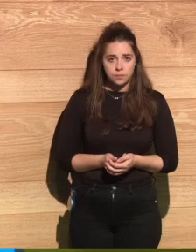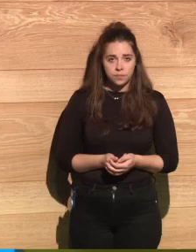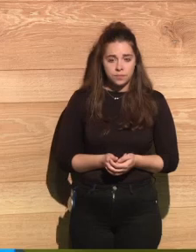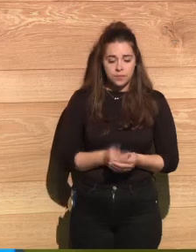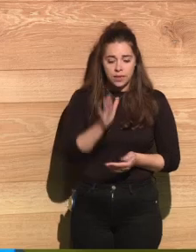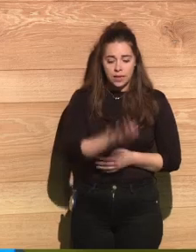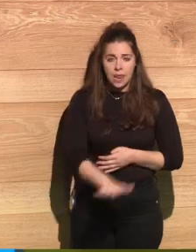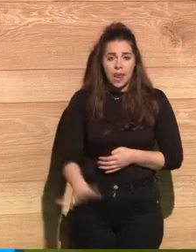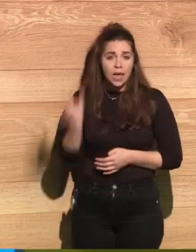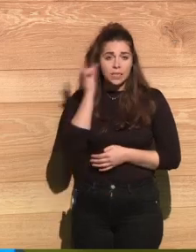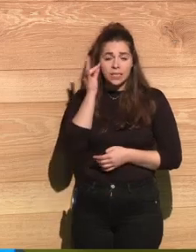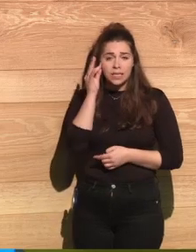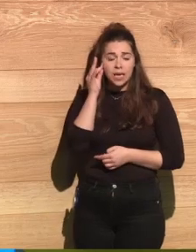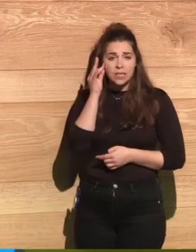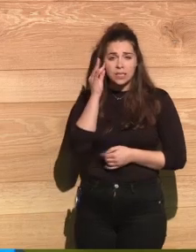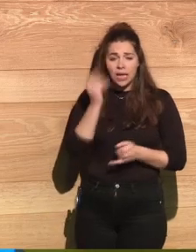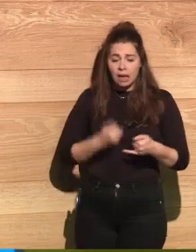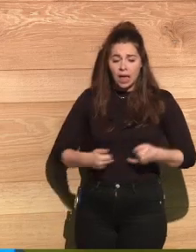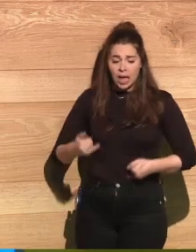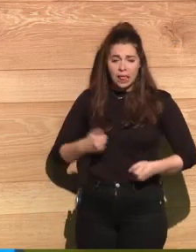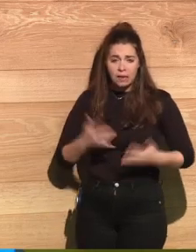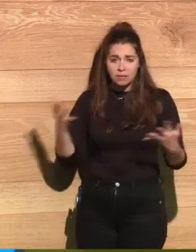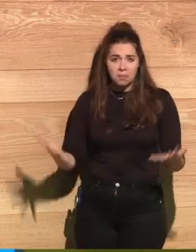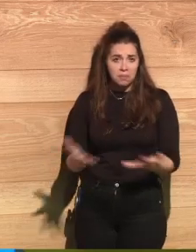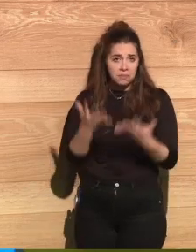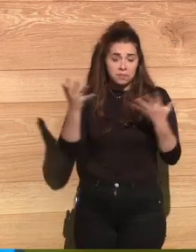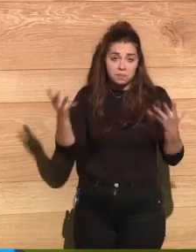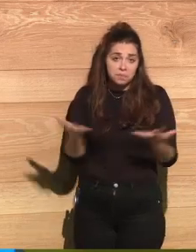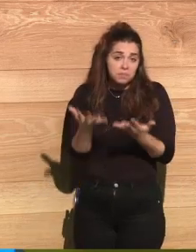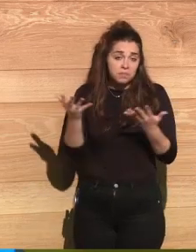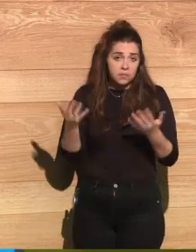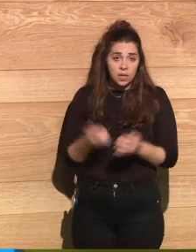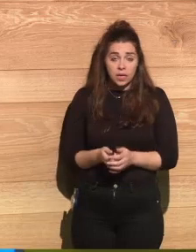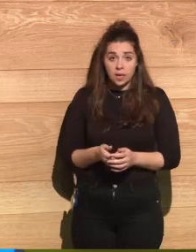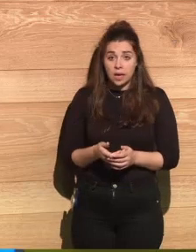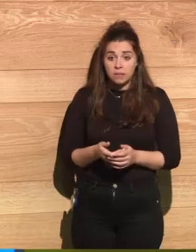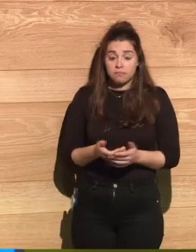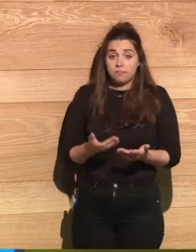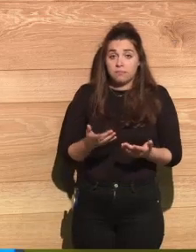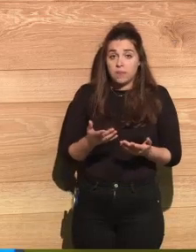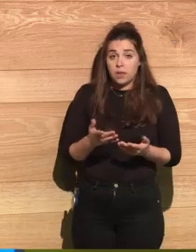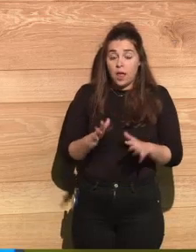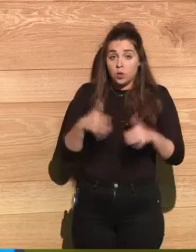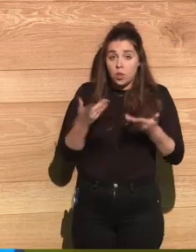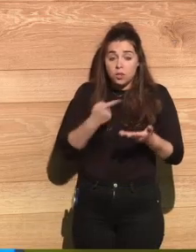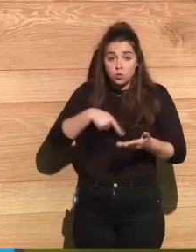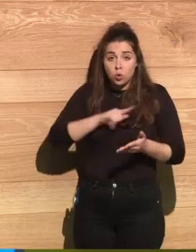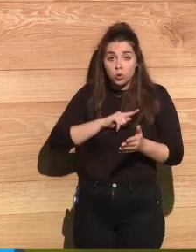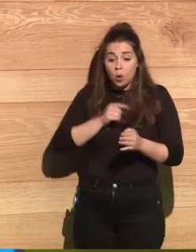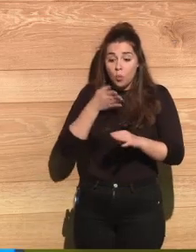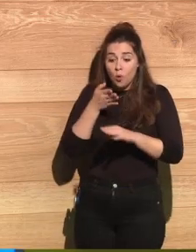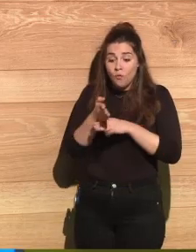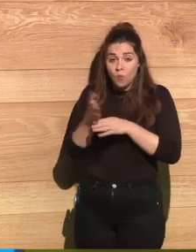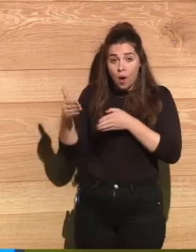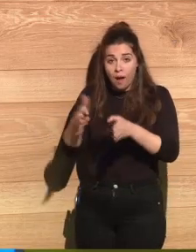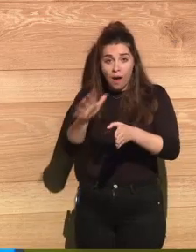so we went to the nearby stream and washed off the blood and dirt